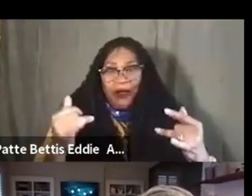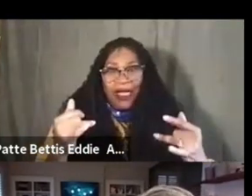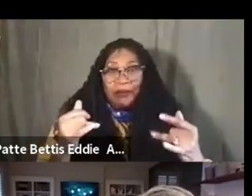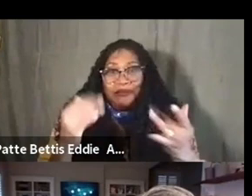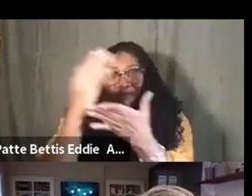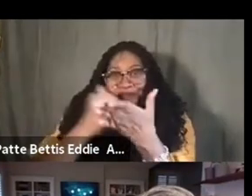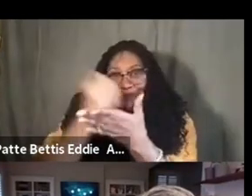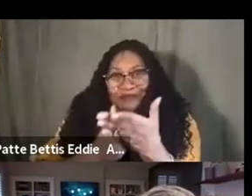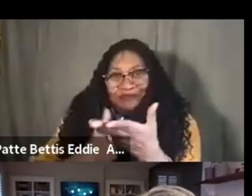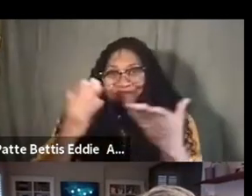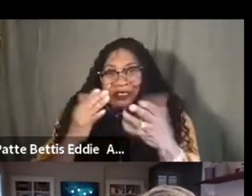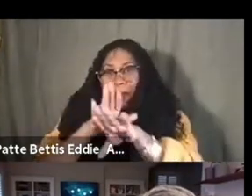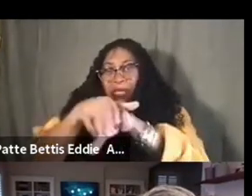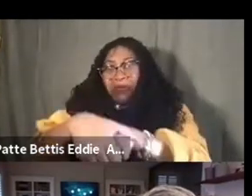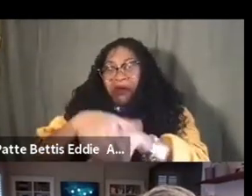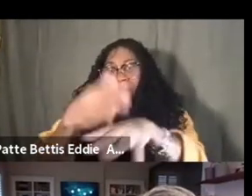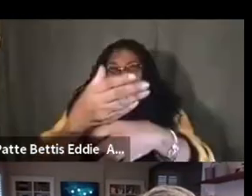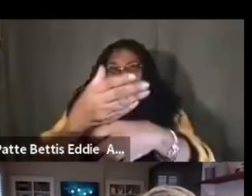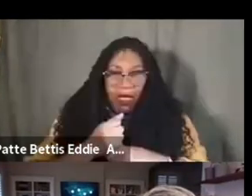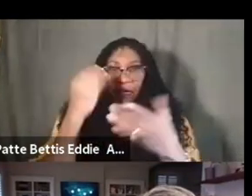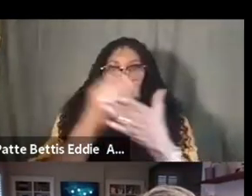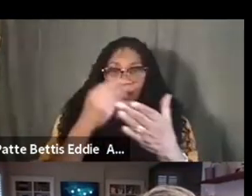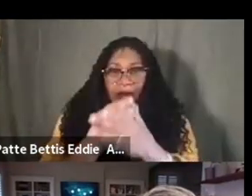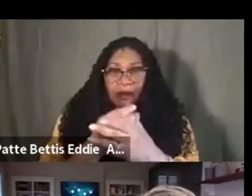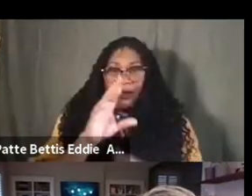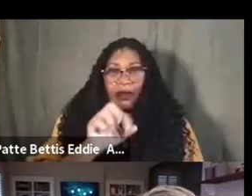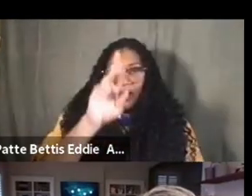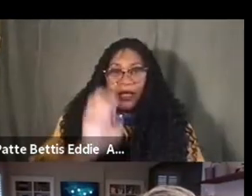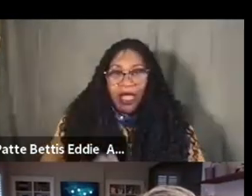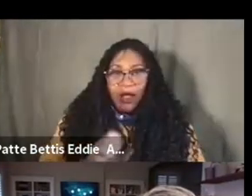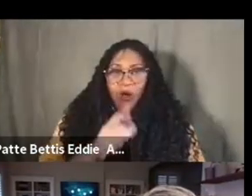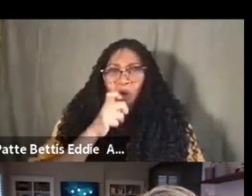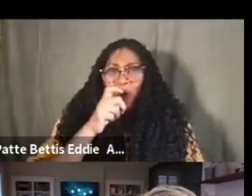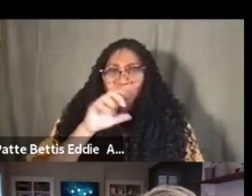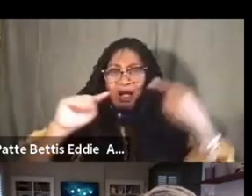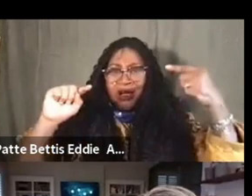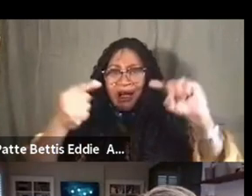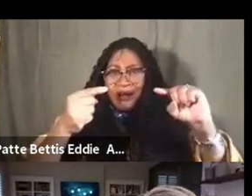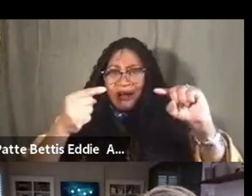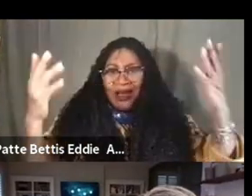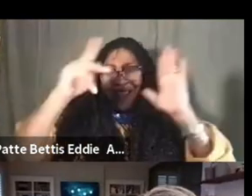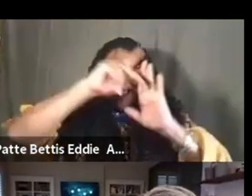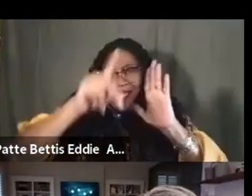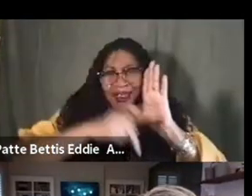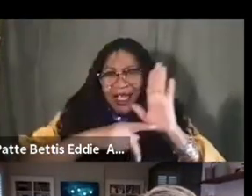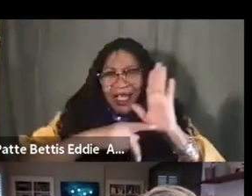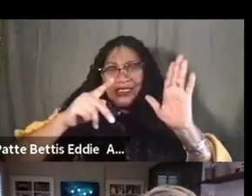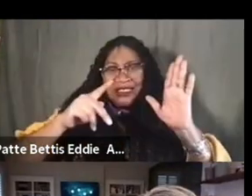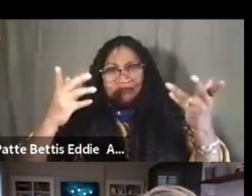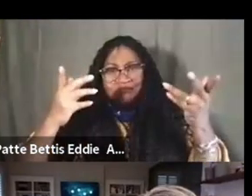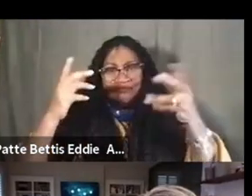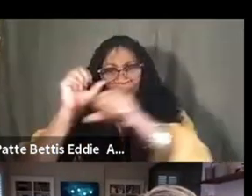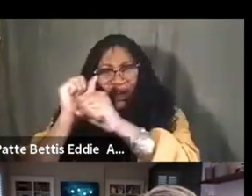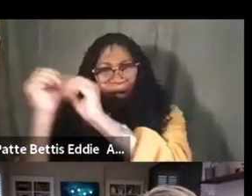because when you see the lack of care for actual people that are the ones that are most harmed, how is your work about equity, how is your work about